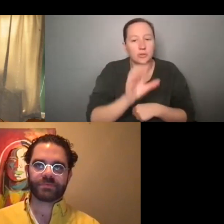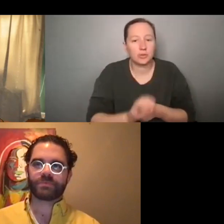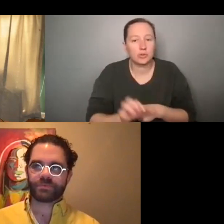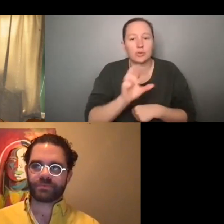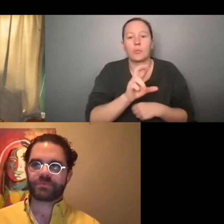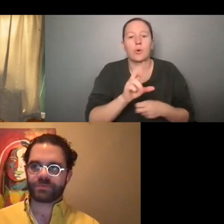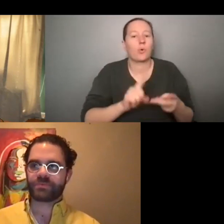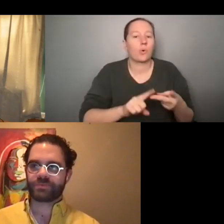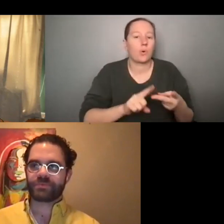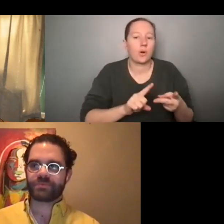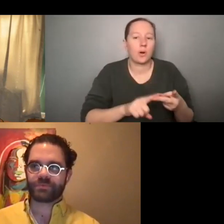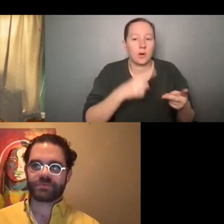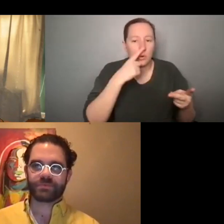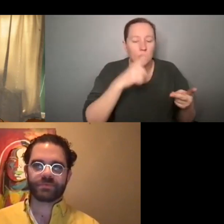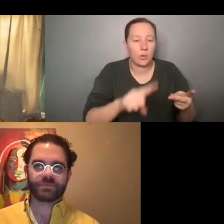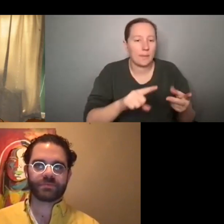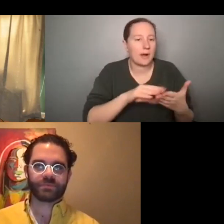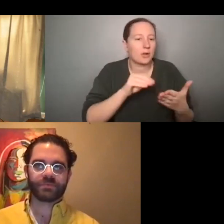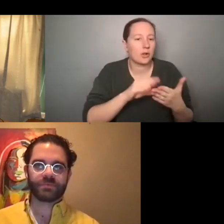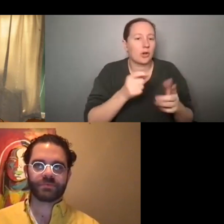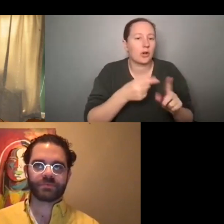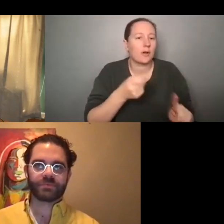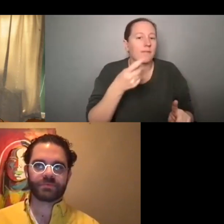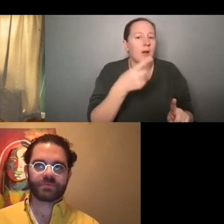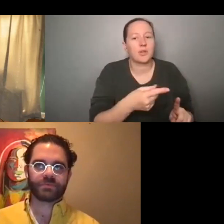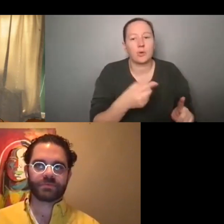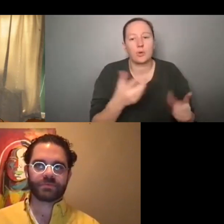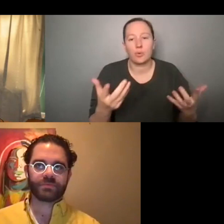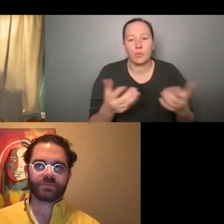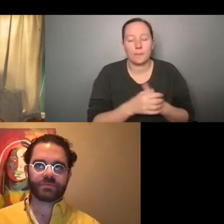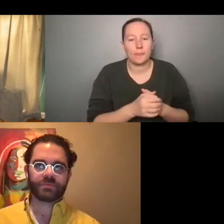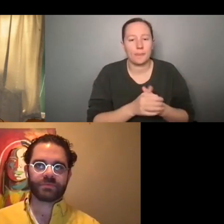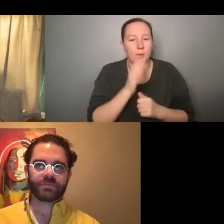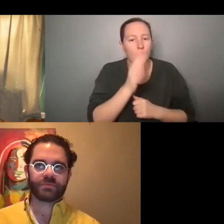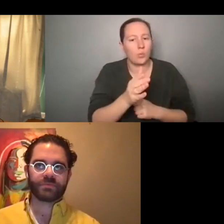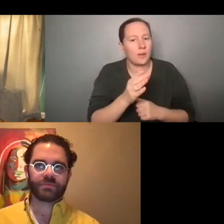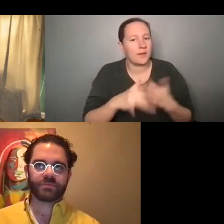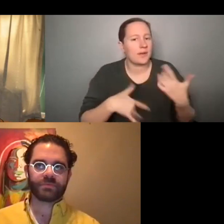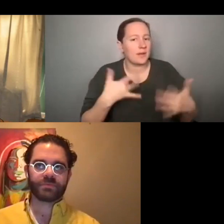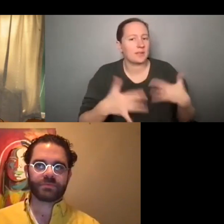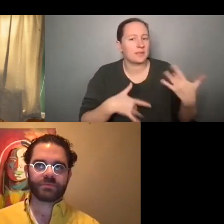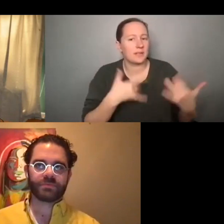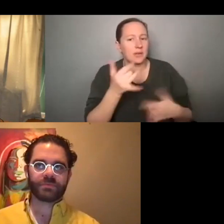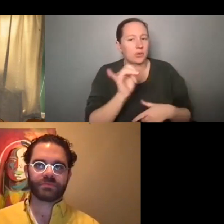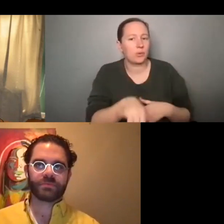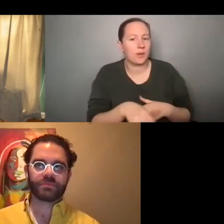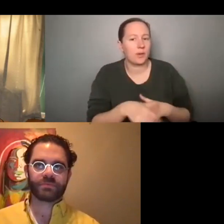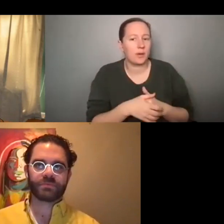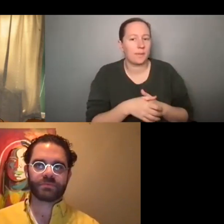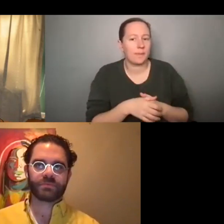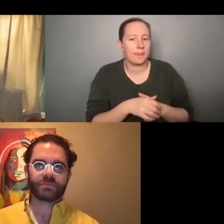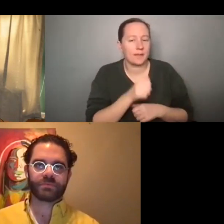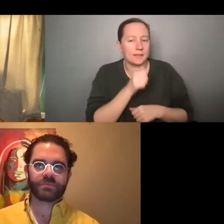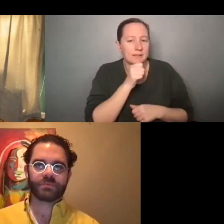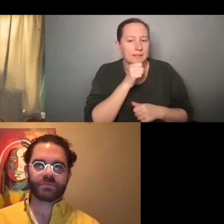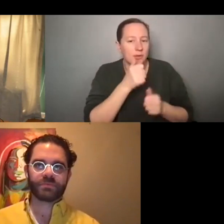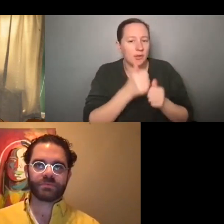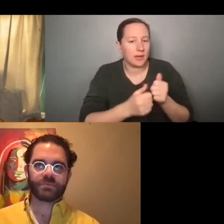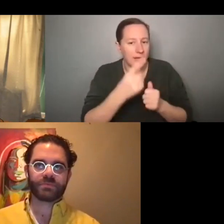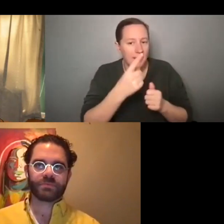to like, just learn a little bit from you. Um, they're going to be really excited to do that because secretly everyone